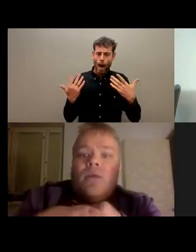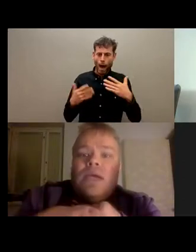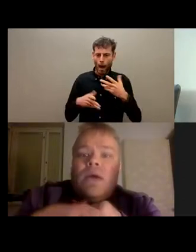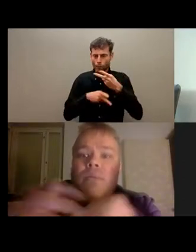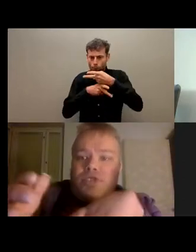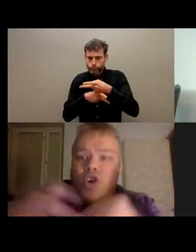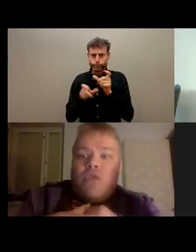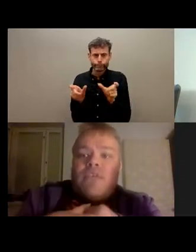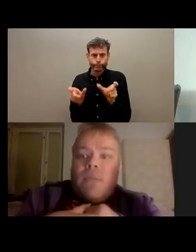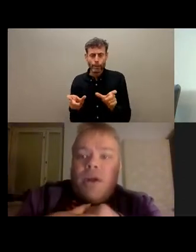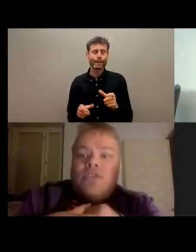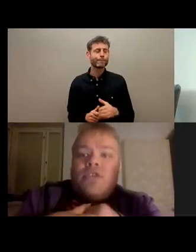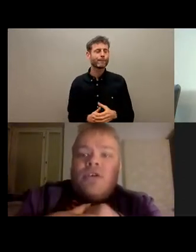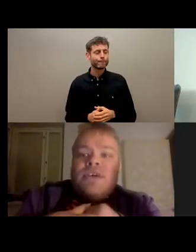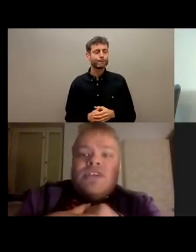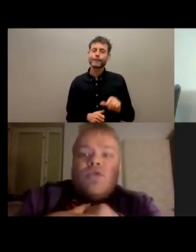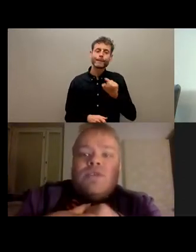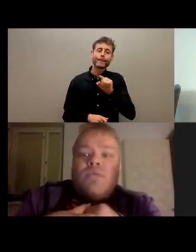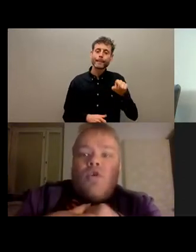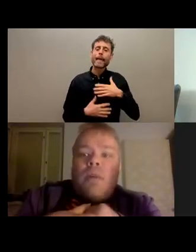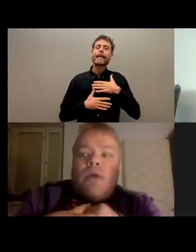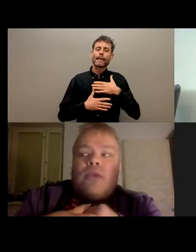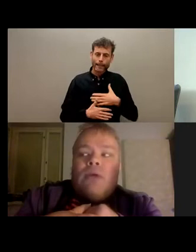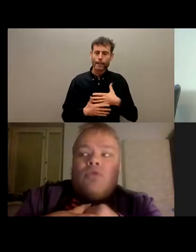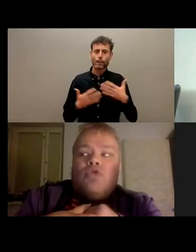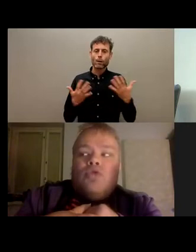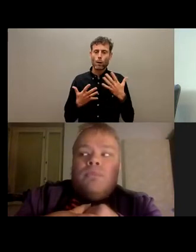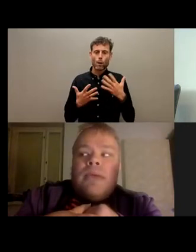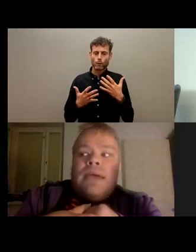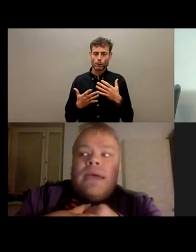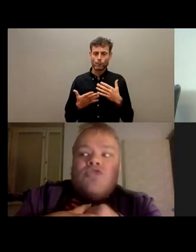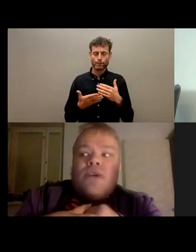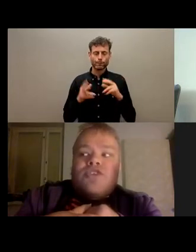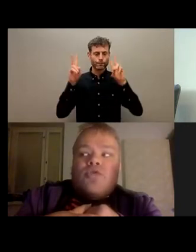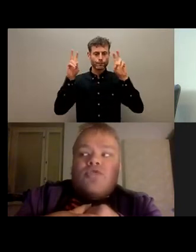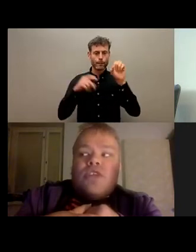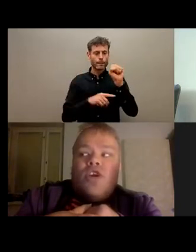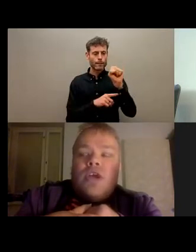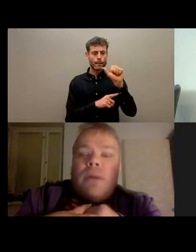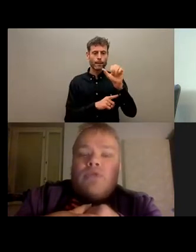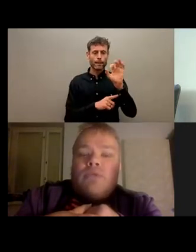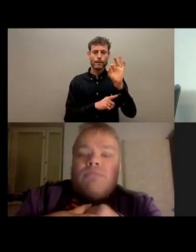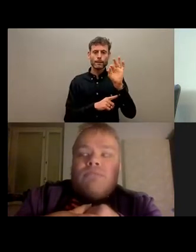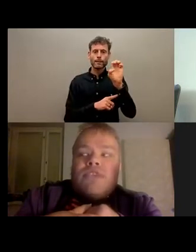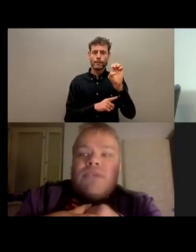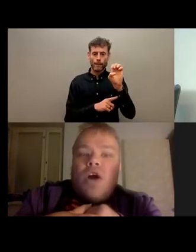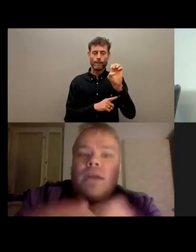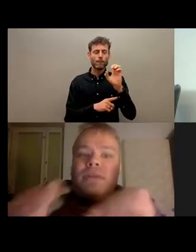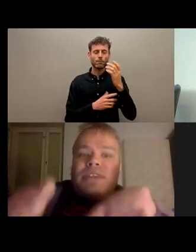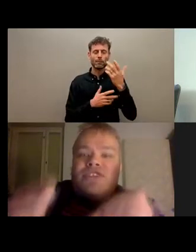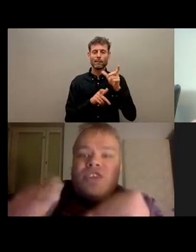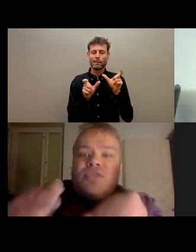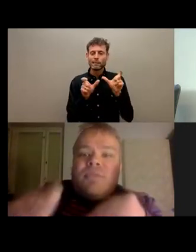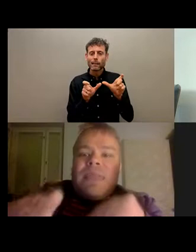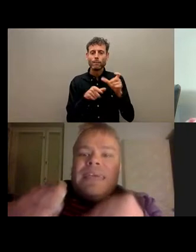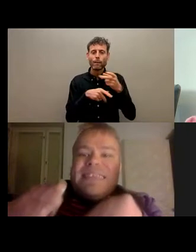we observe, they monitor. So it's more about how to engage grassroots in learning about the safeguarding, but